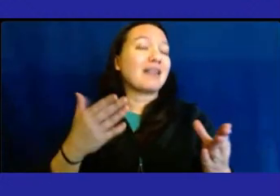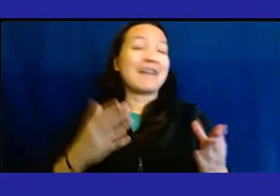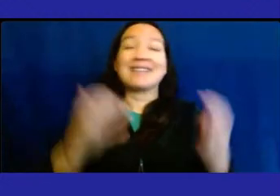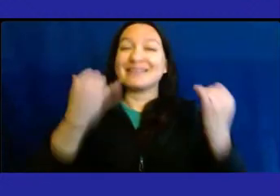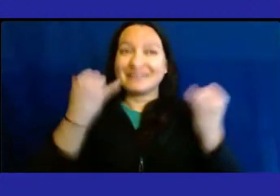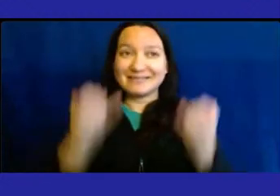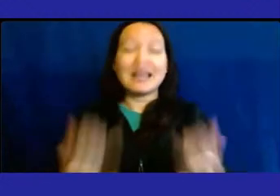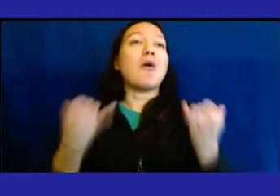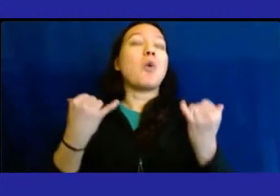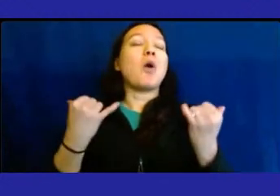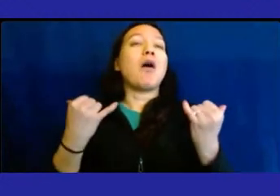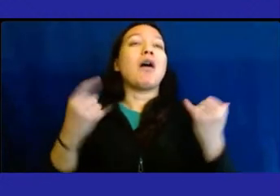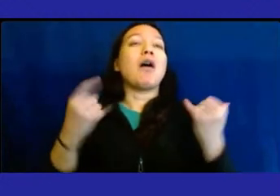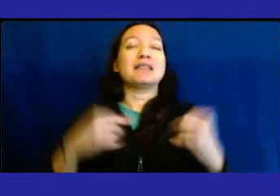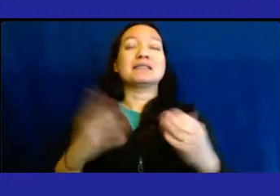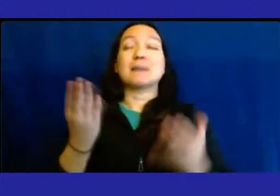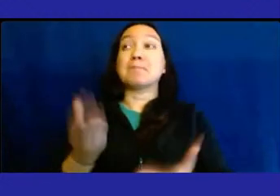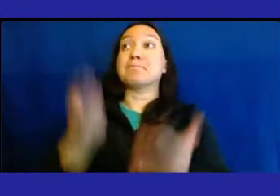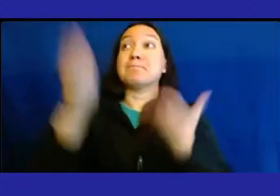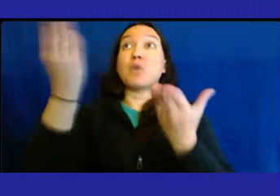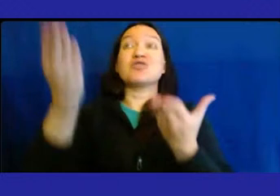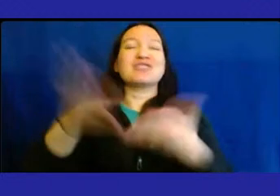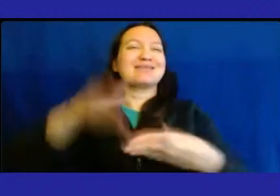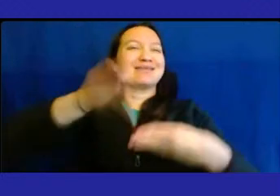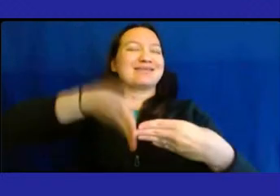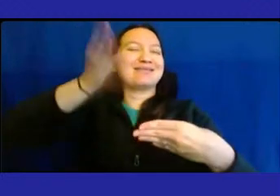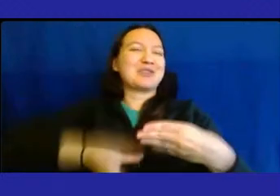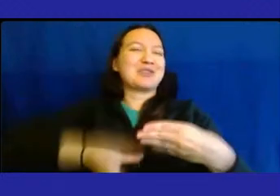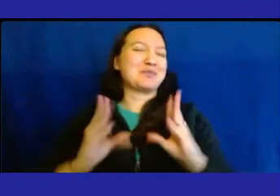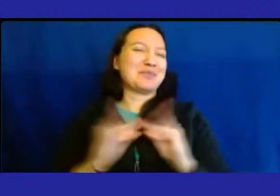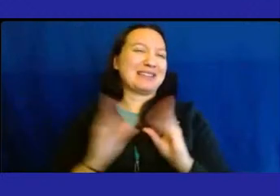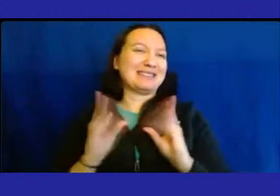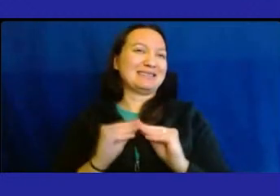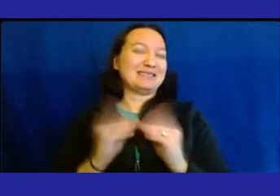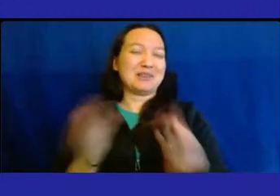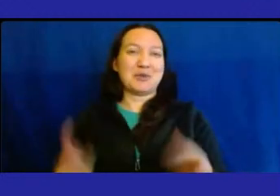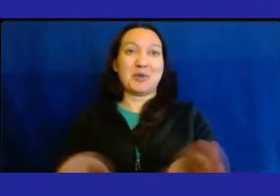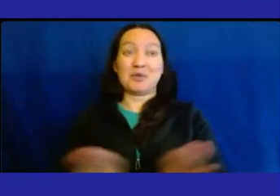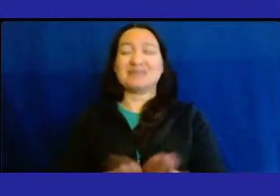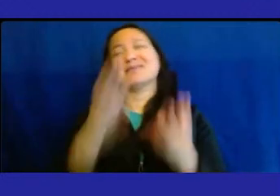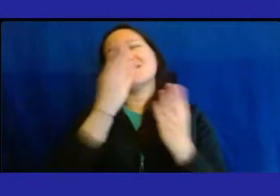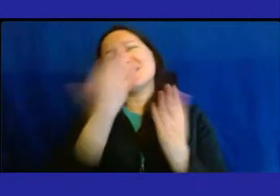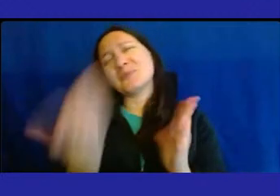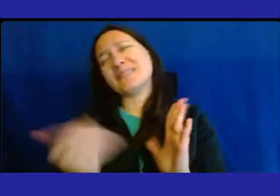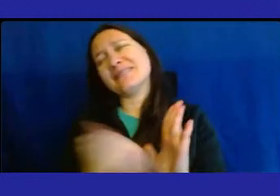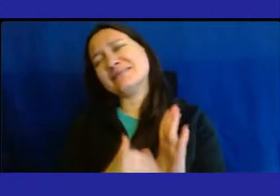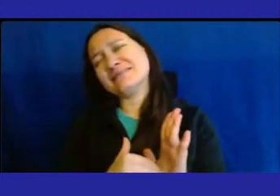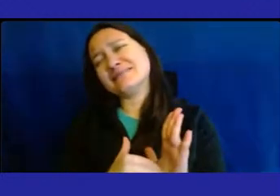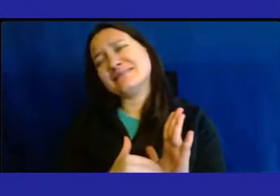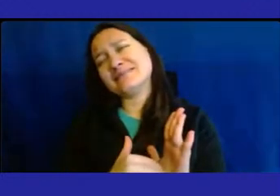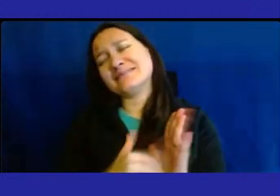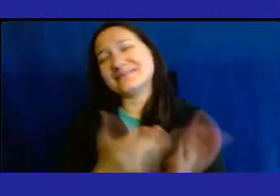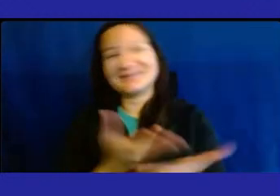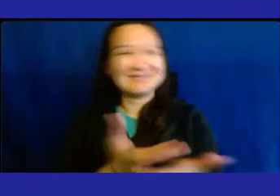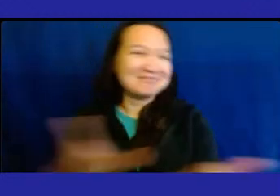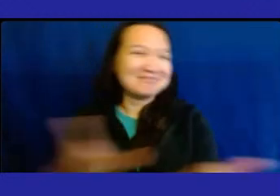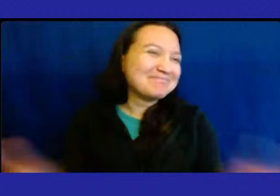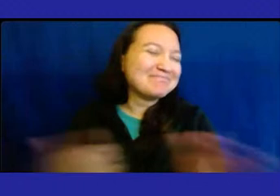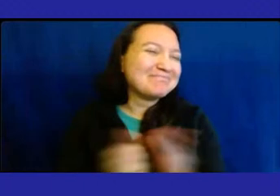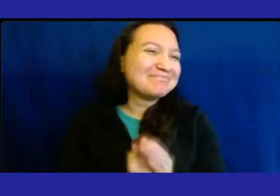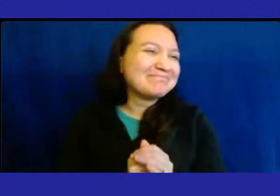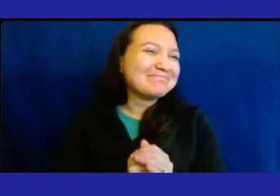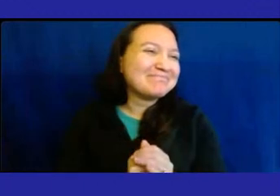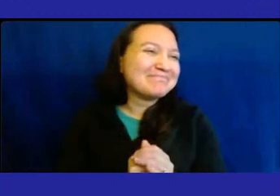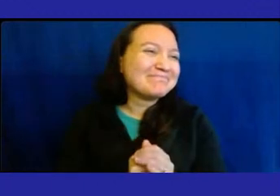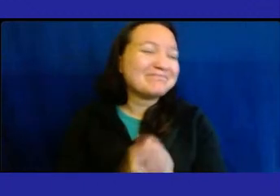call a motion to adjourn this meeting. And thank you again, all of you, for